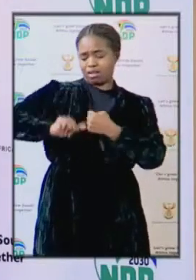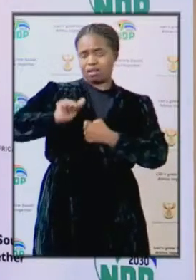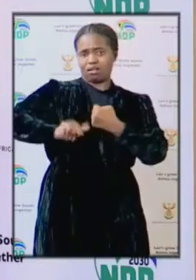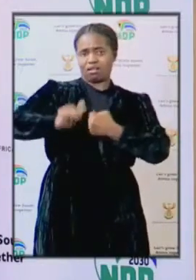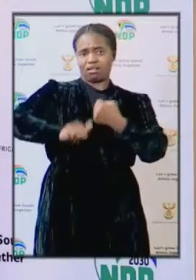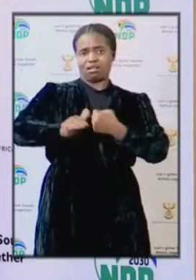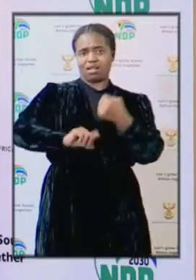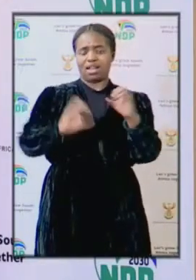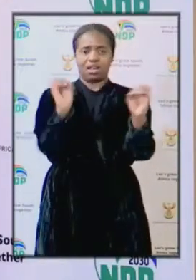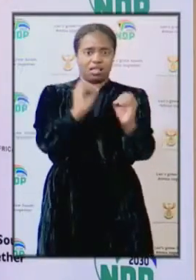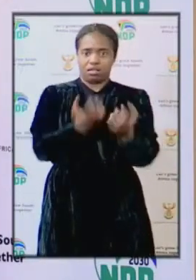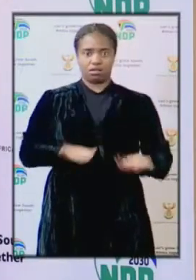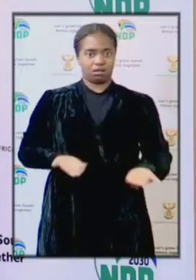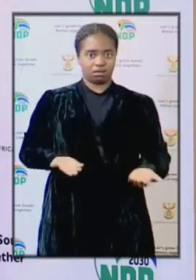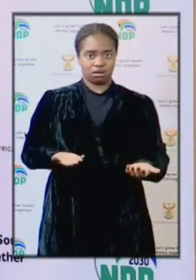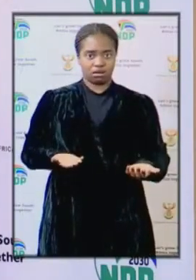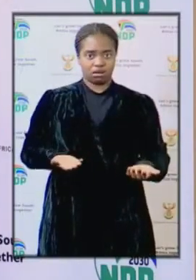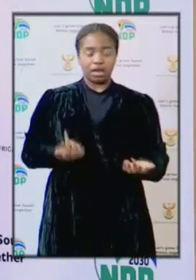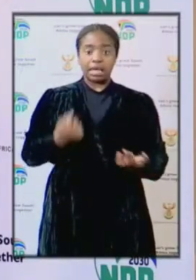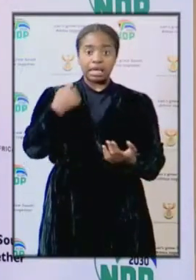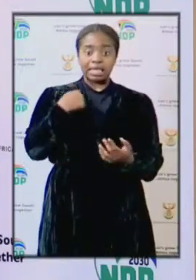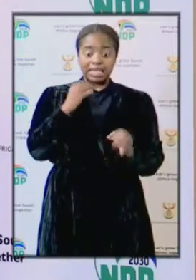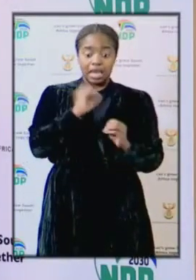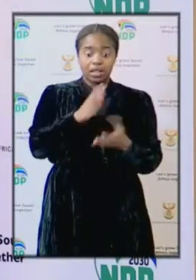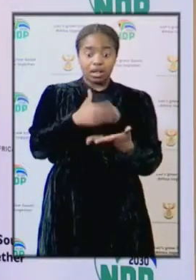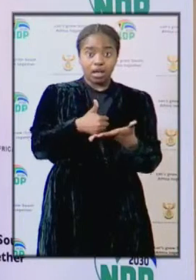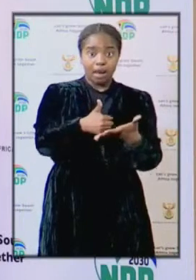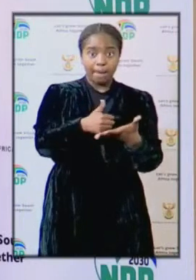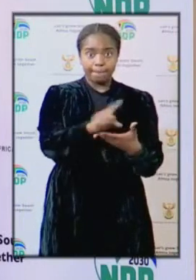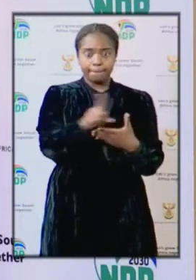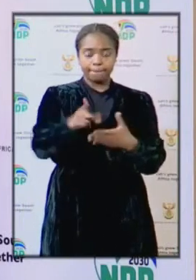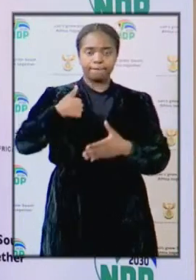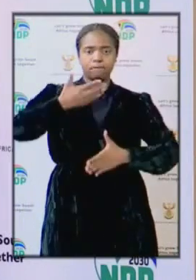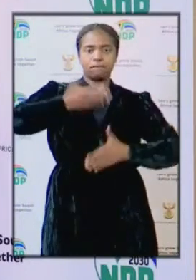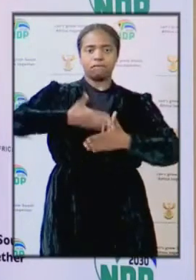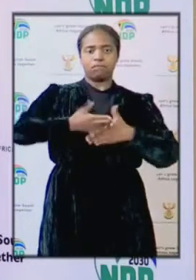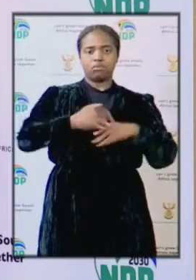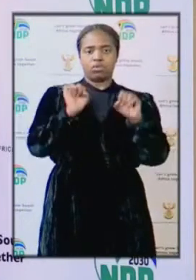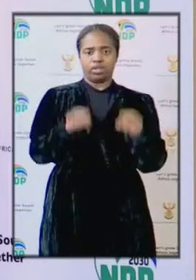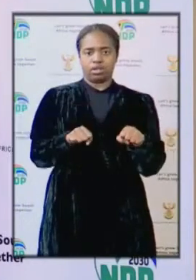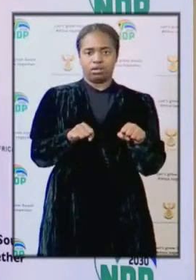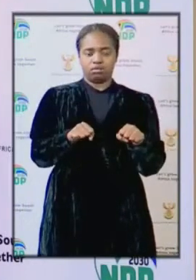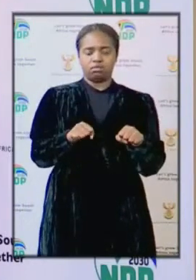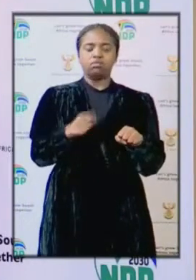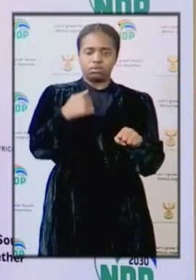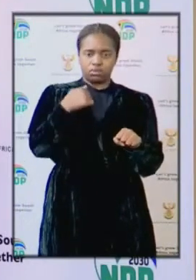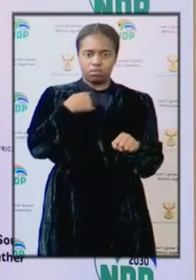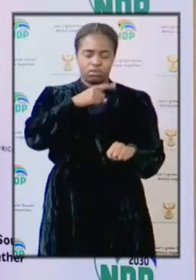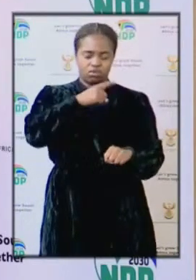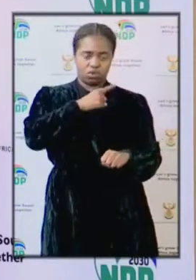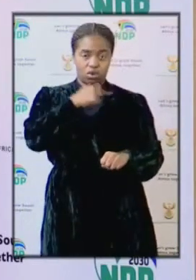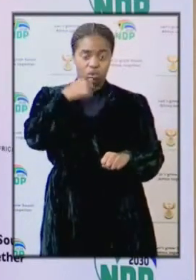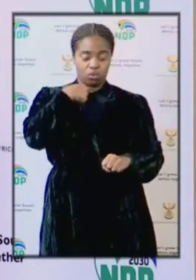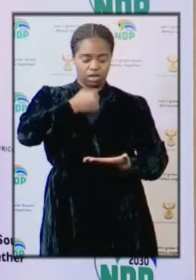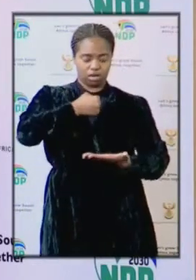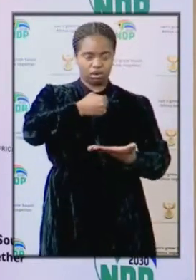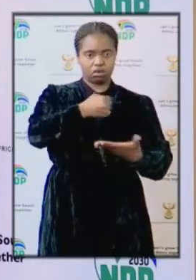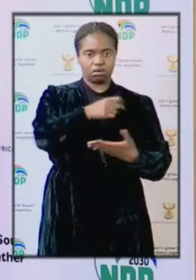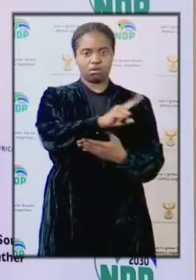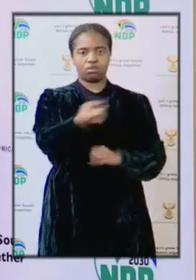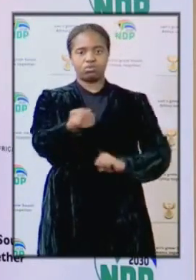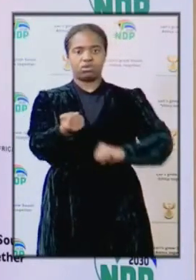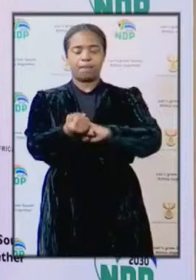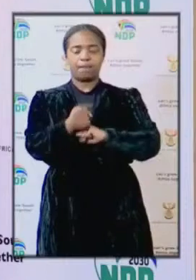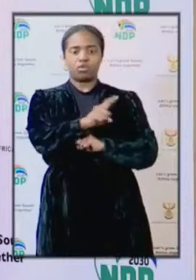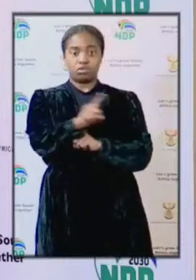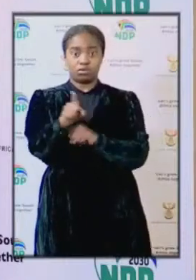and all, nothing that would have assisted them to be able to operate will assist, will be able to come through in support for them